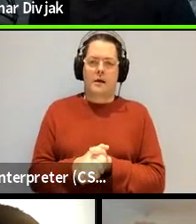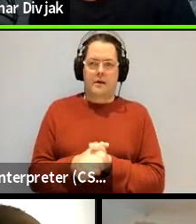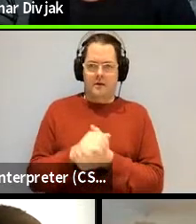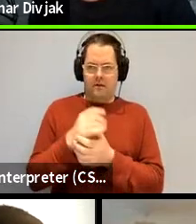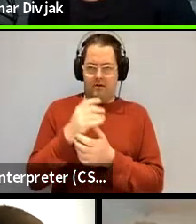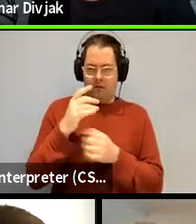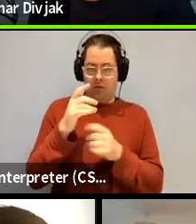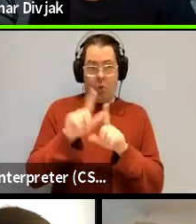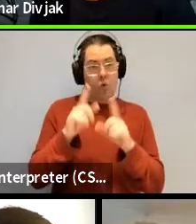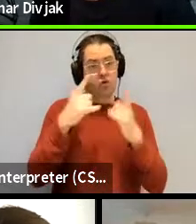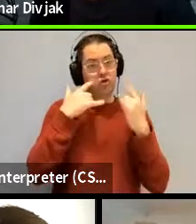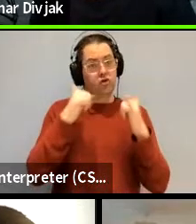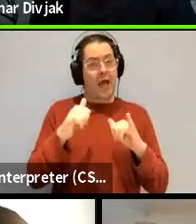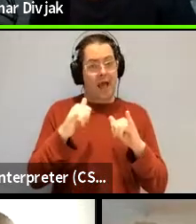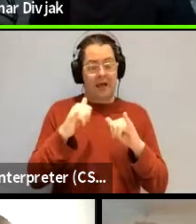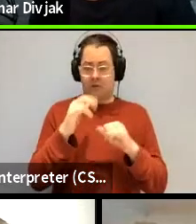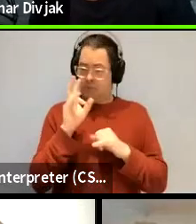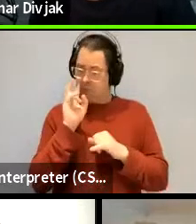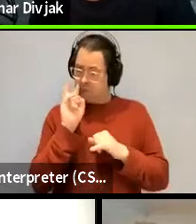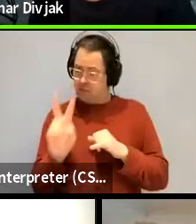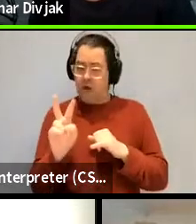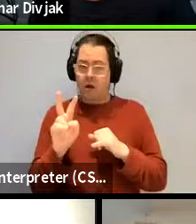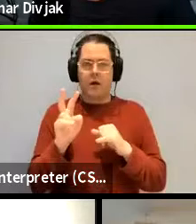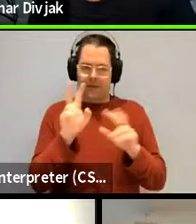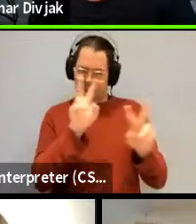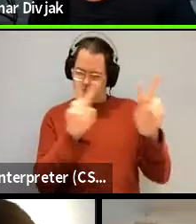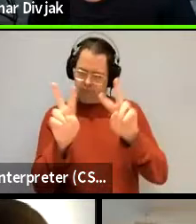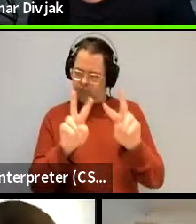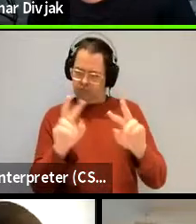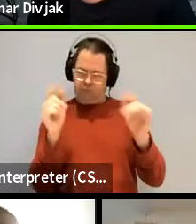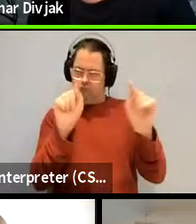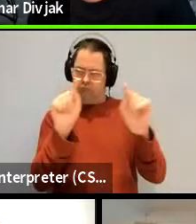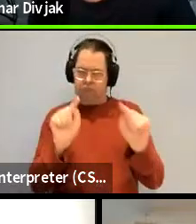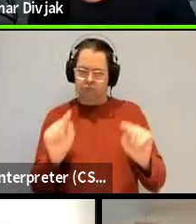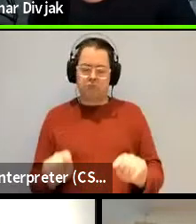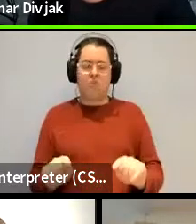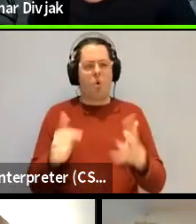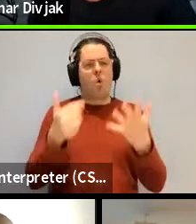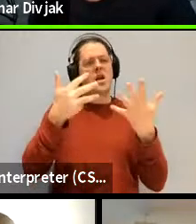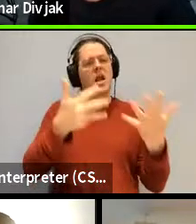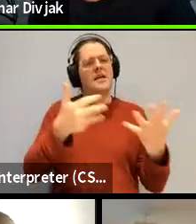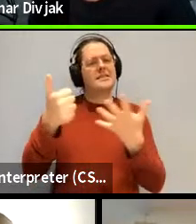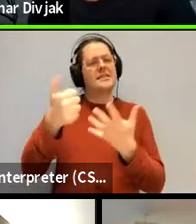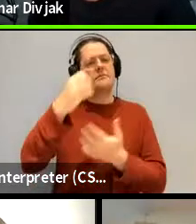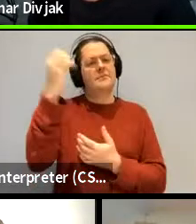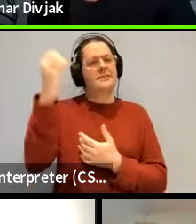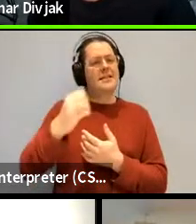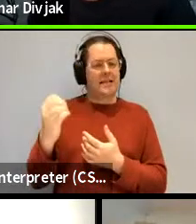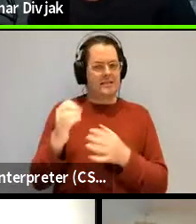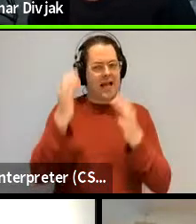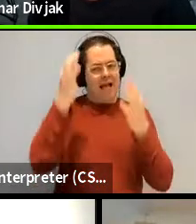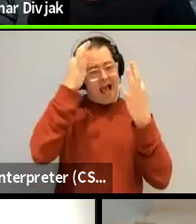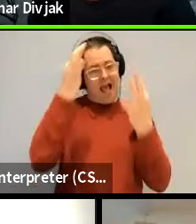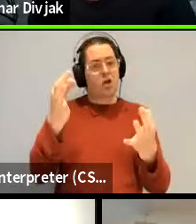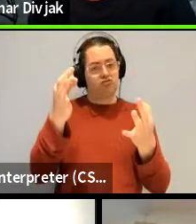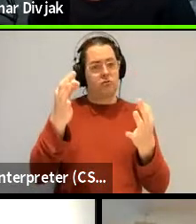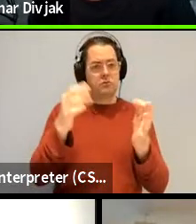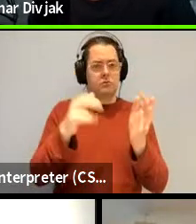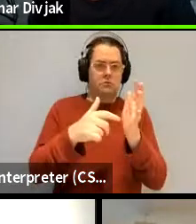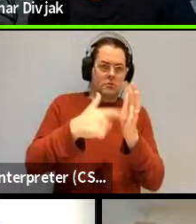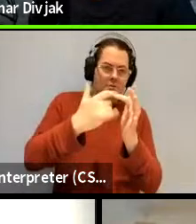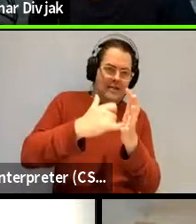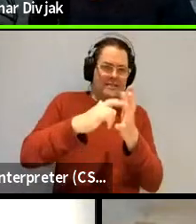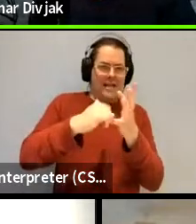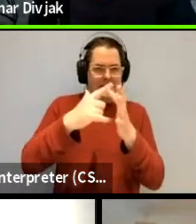showed that um a manual check showed that we had 96 accuracy in annotating the tense aspect um